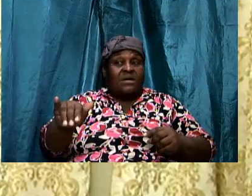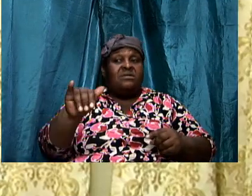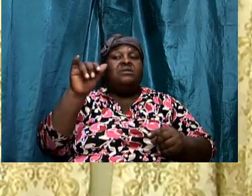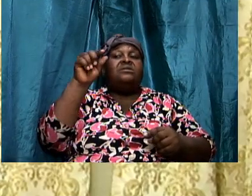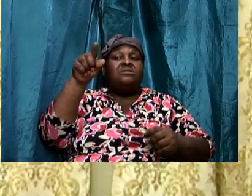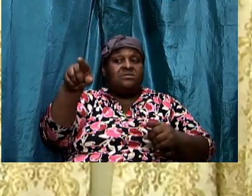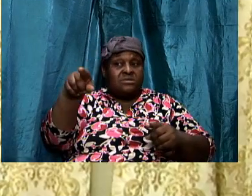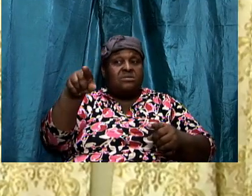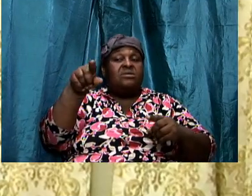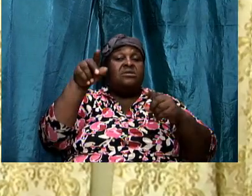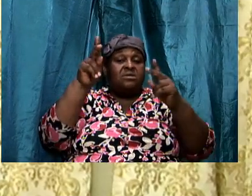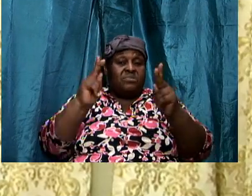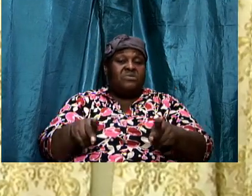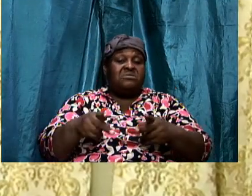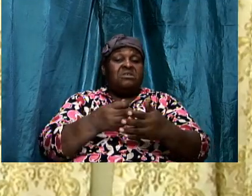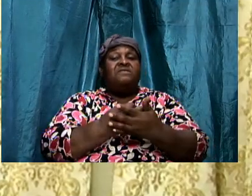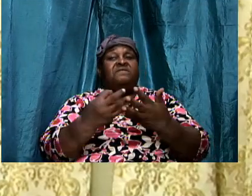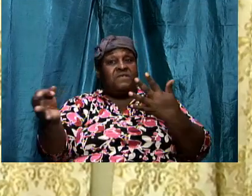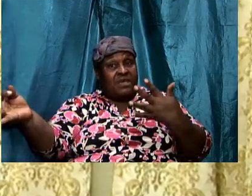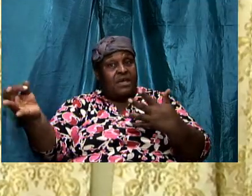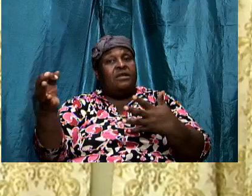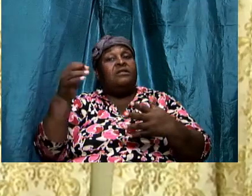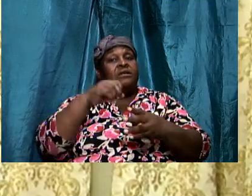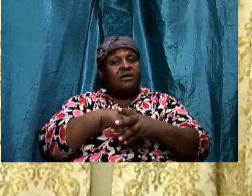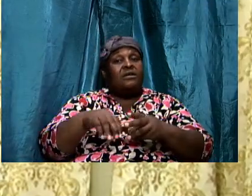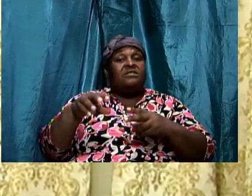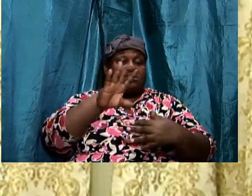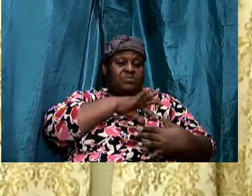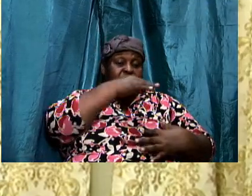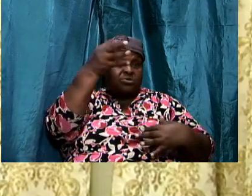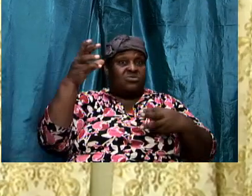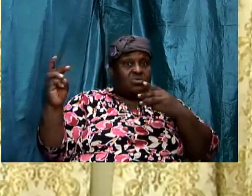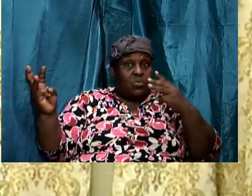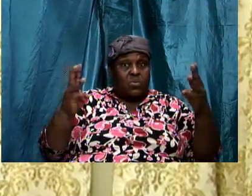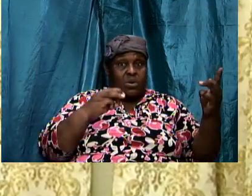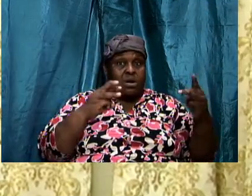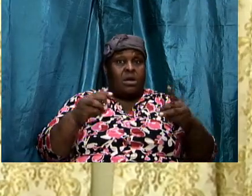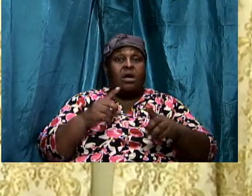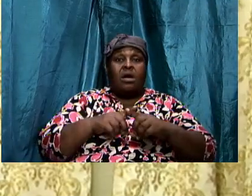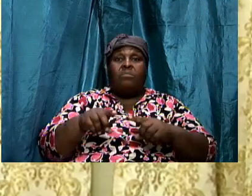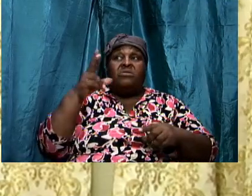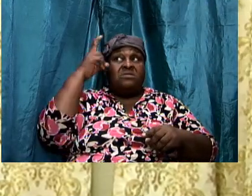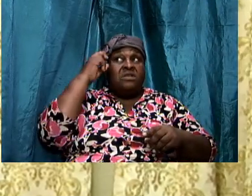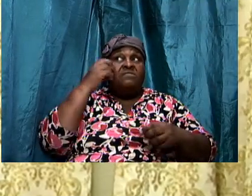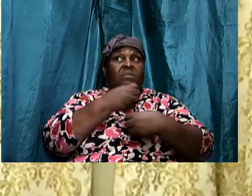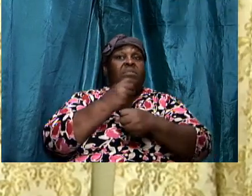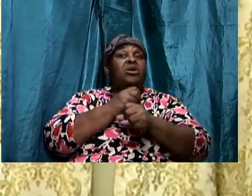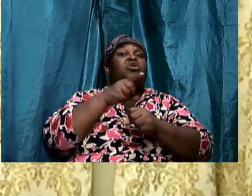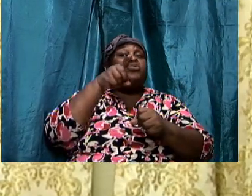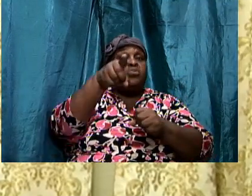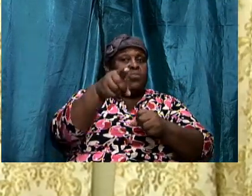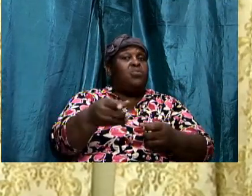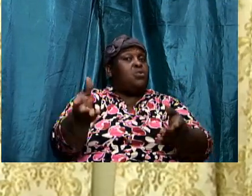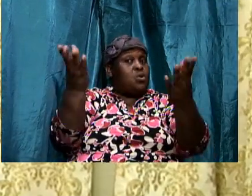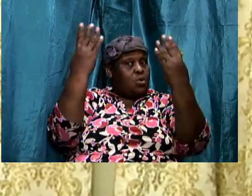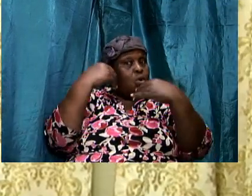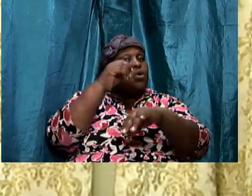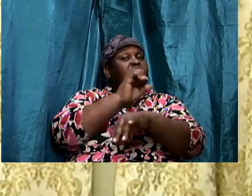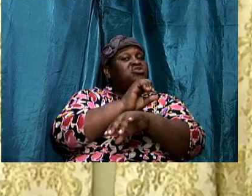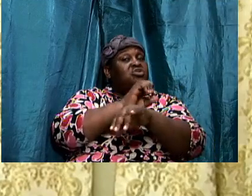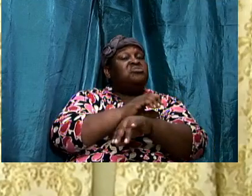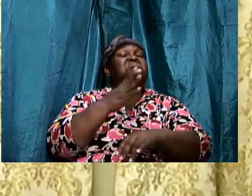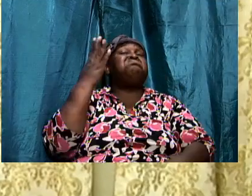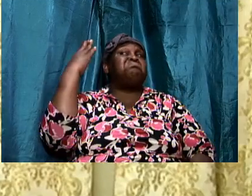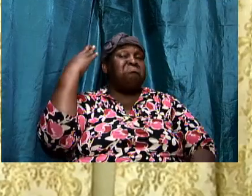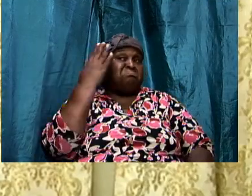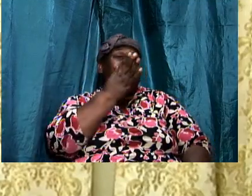feeling in the warfare but he allows you to come to church and we pat ourselves on the shoulder